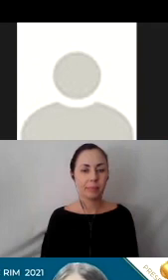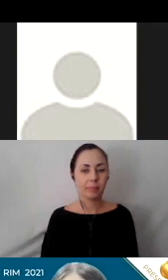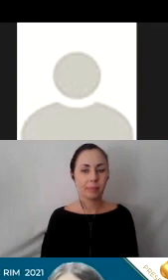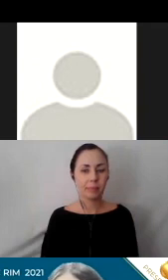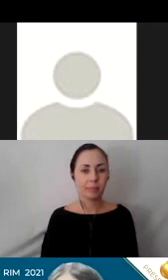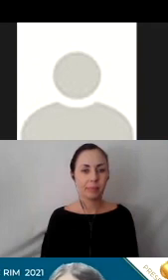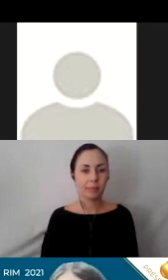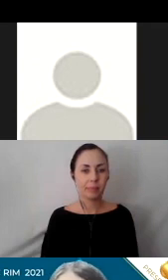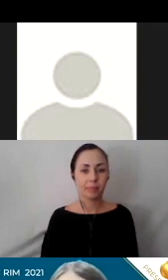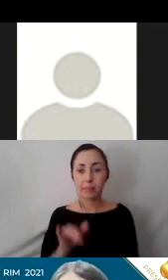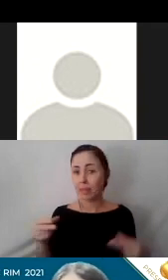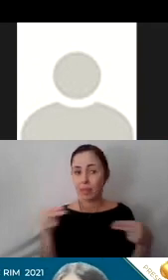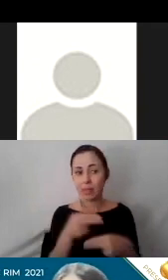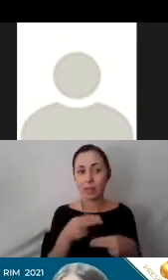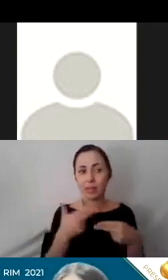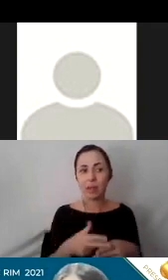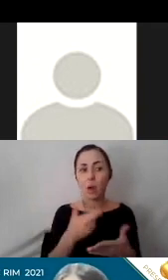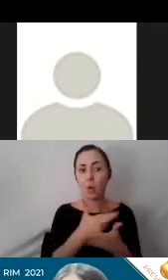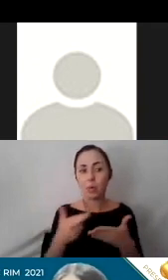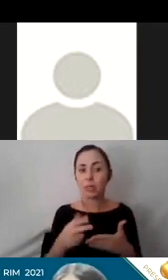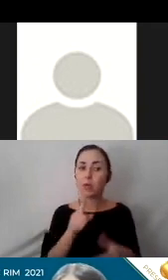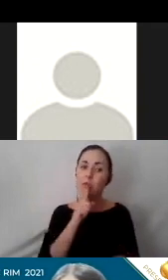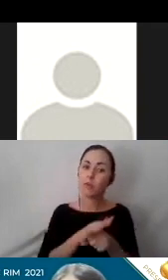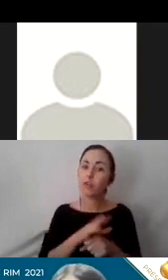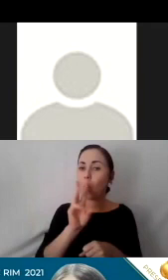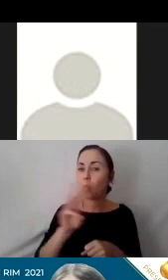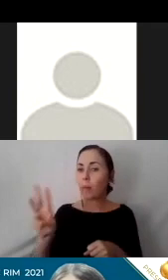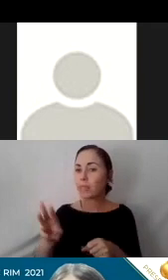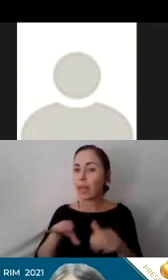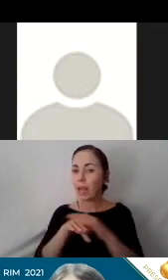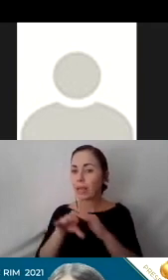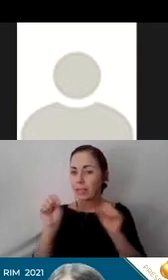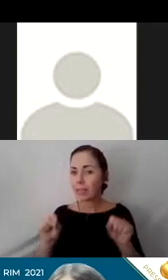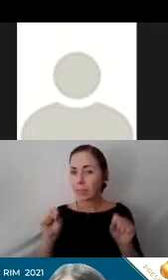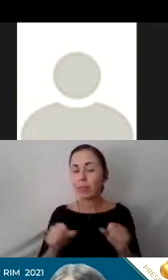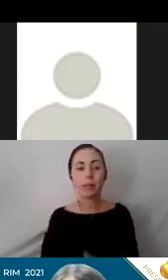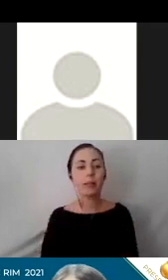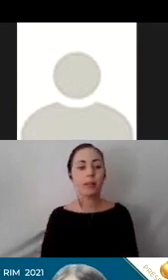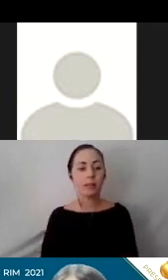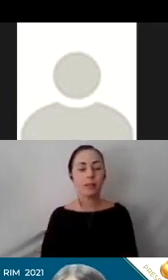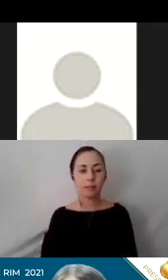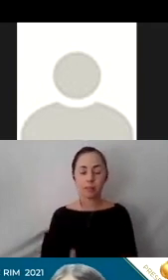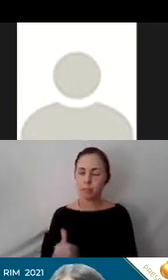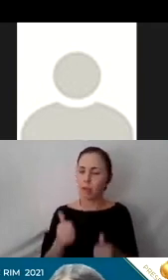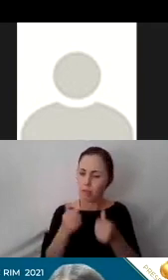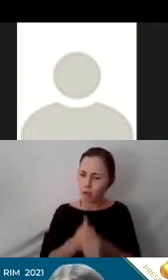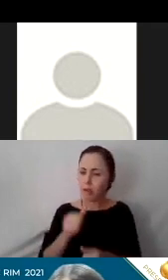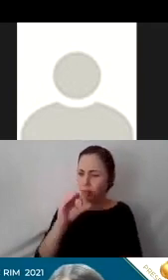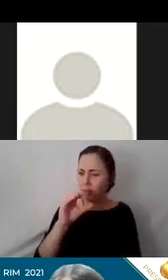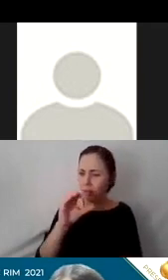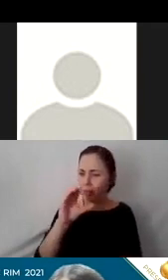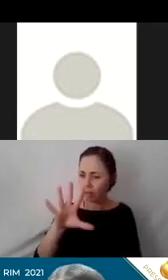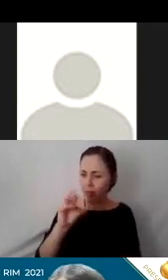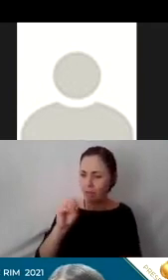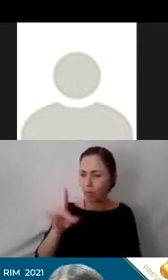This slide is titled Resources to Ensure Website Accessibility. Having a 508 compliant and fully accessible